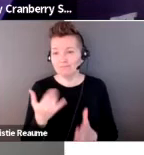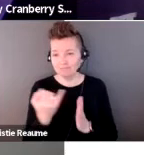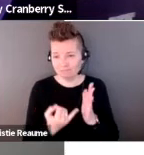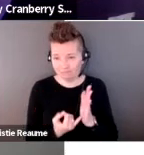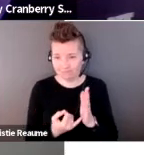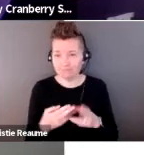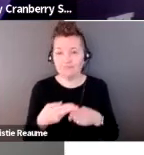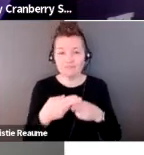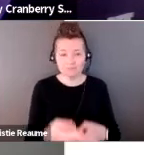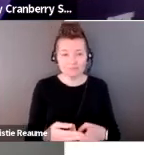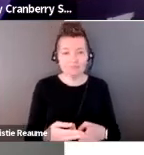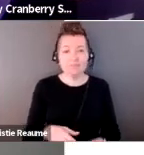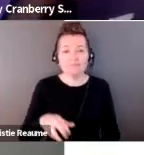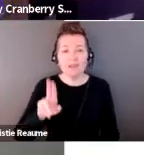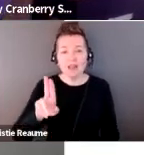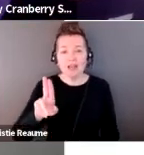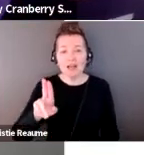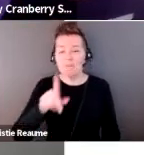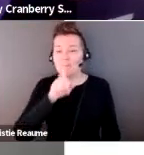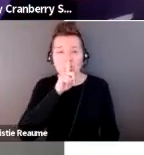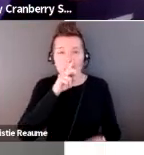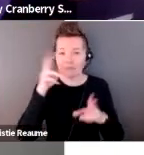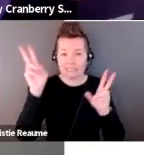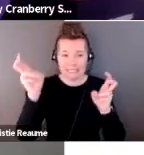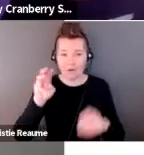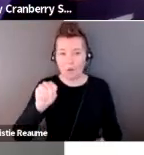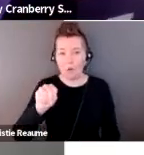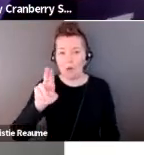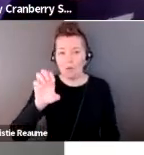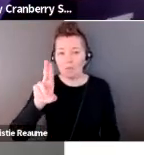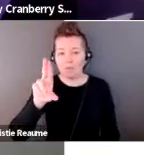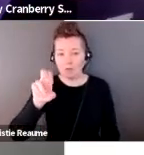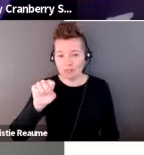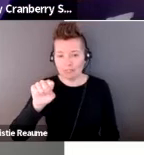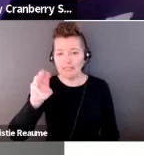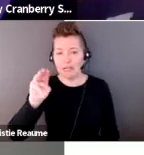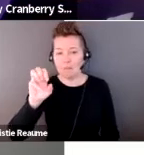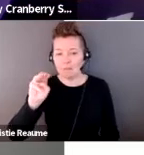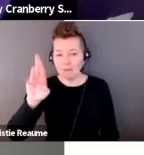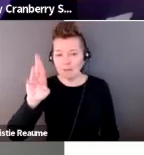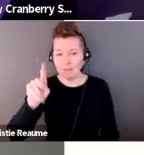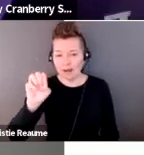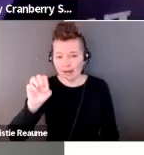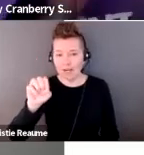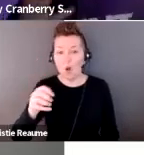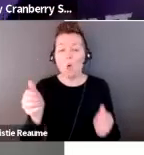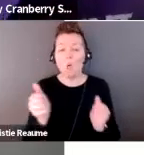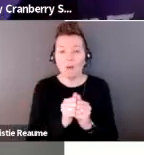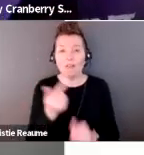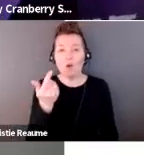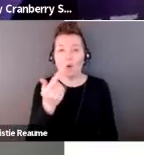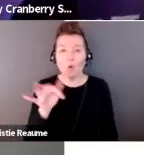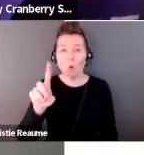Mucus Membrane and then in parentheses with gold scar. This is a large, larger